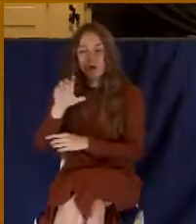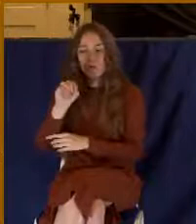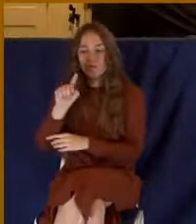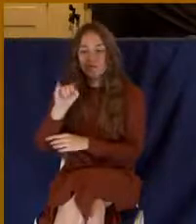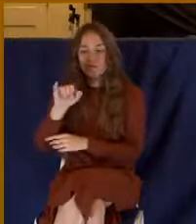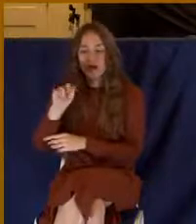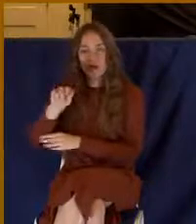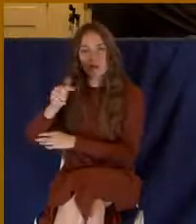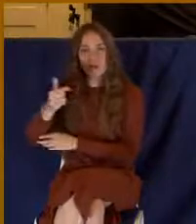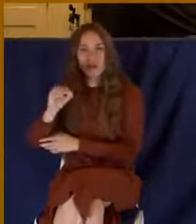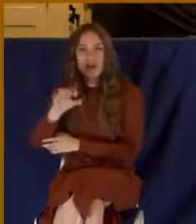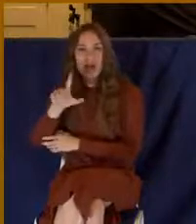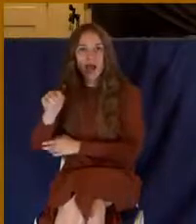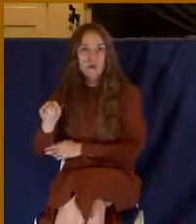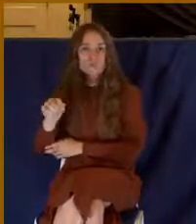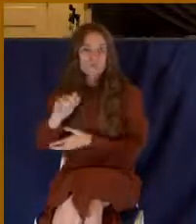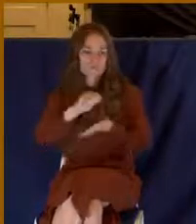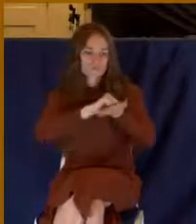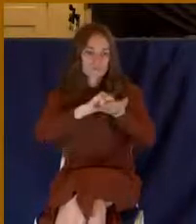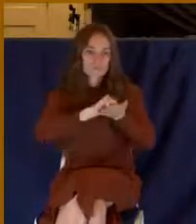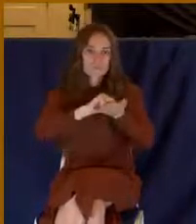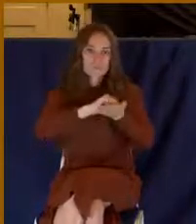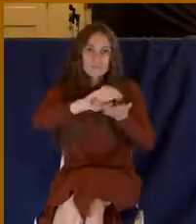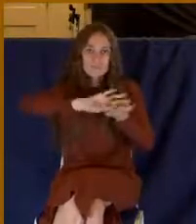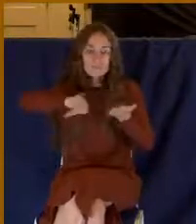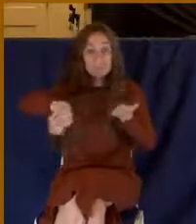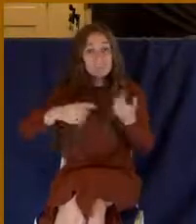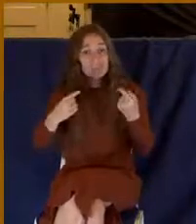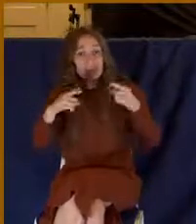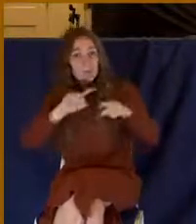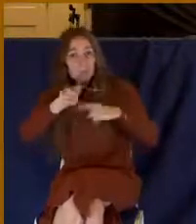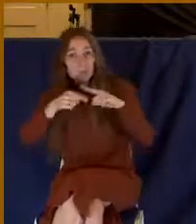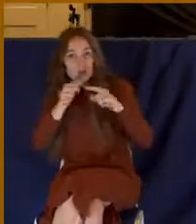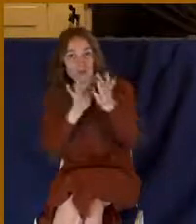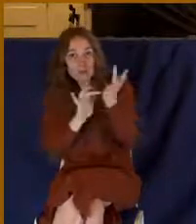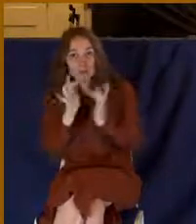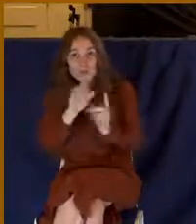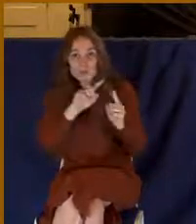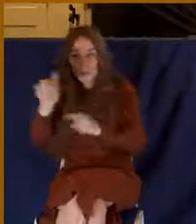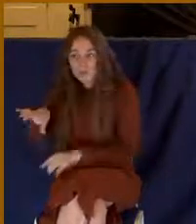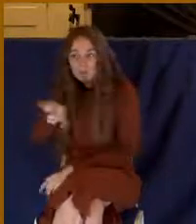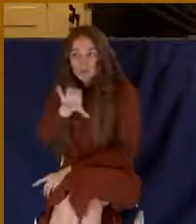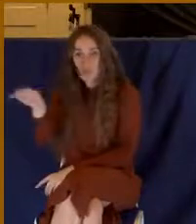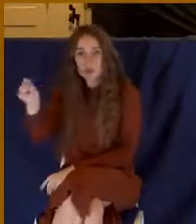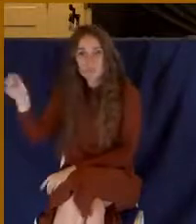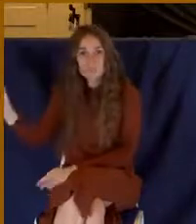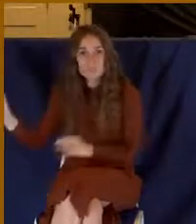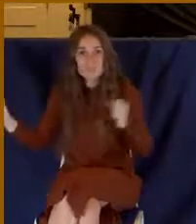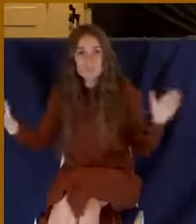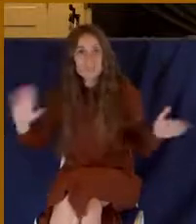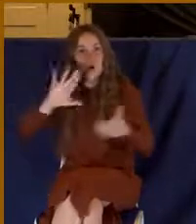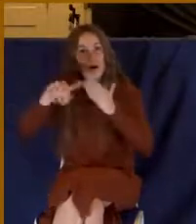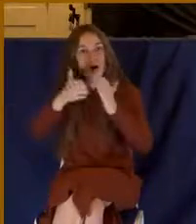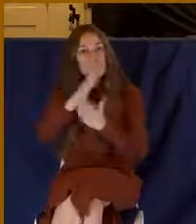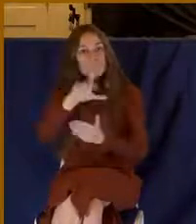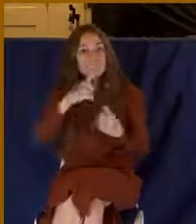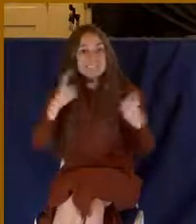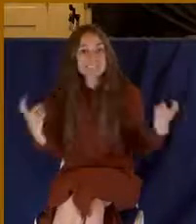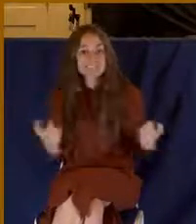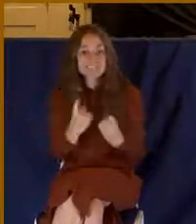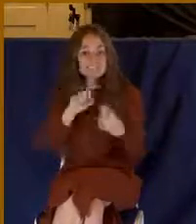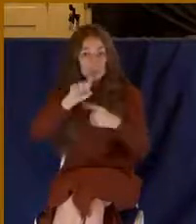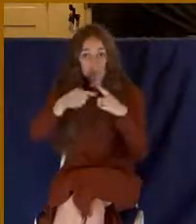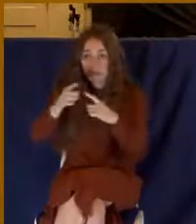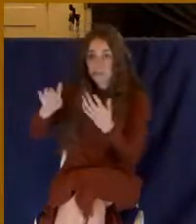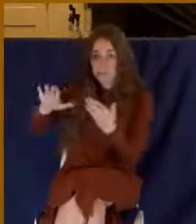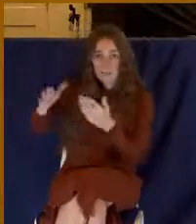You know what happened when Jesus died on the cross for your sins? They were completely erased. They were blotted out.